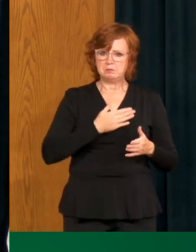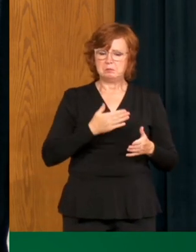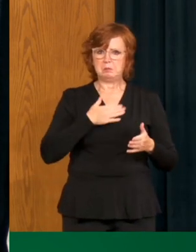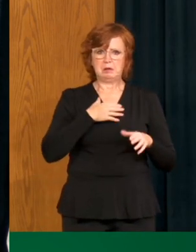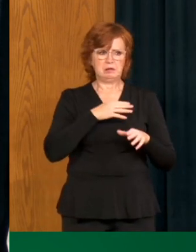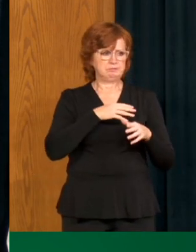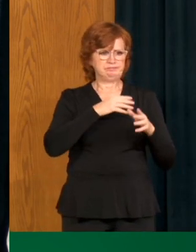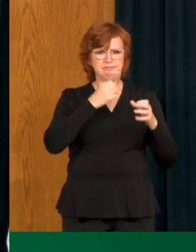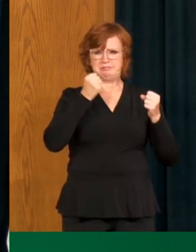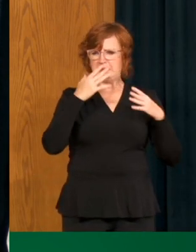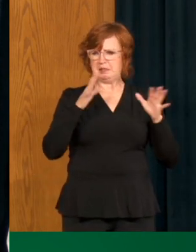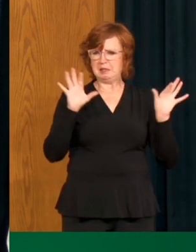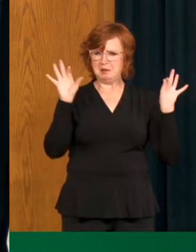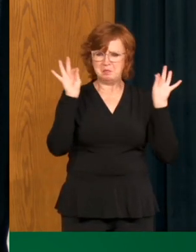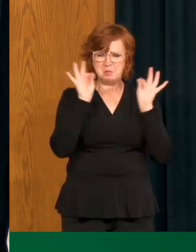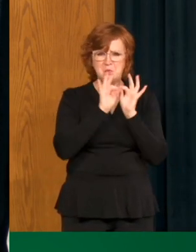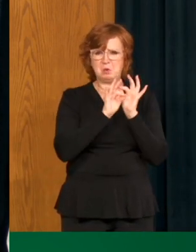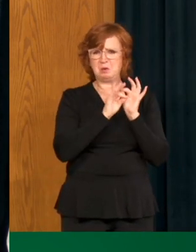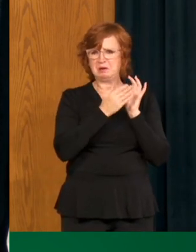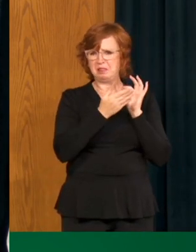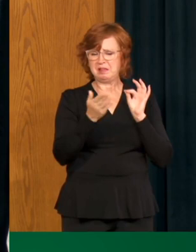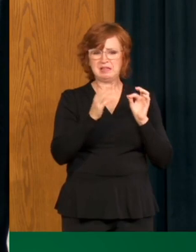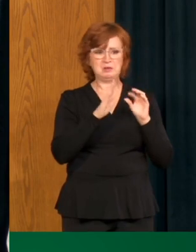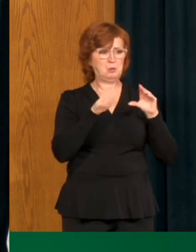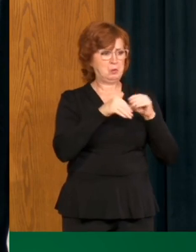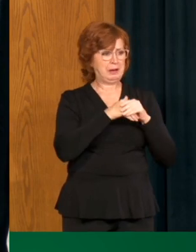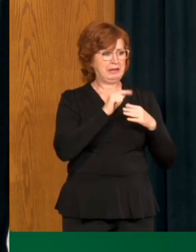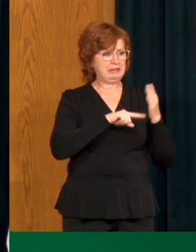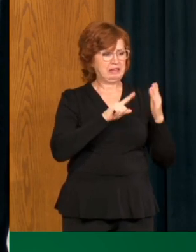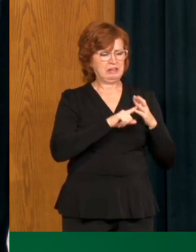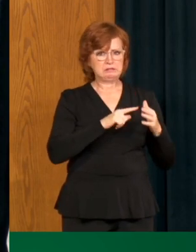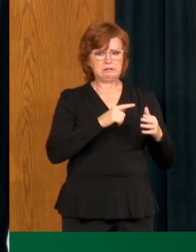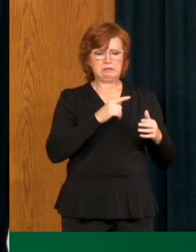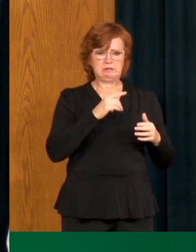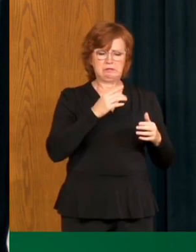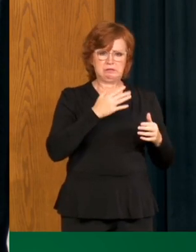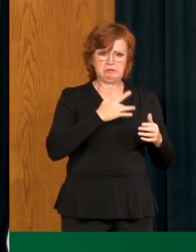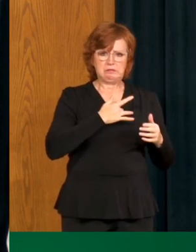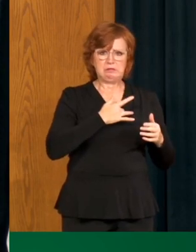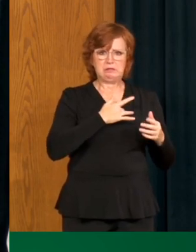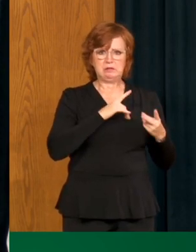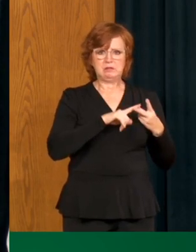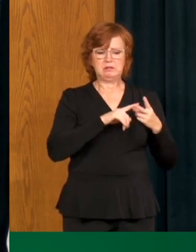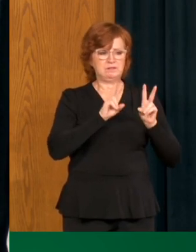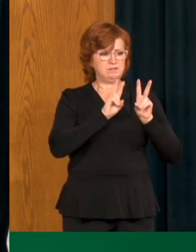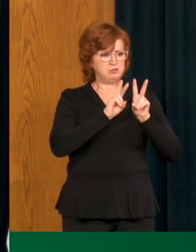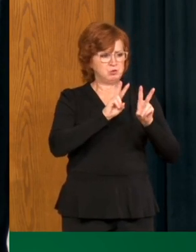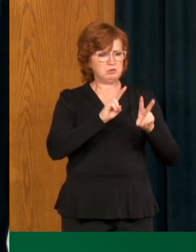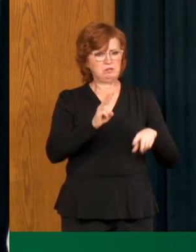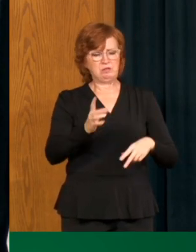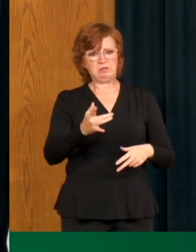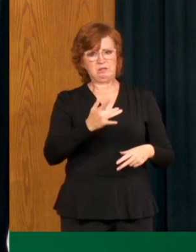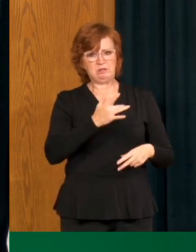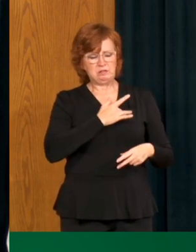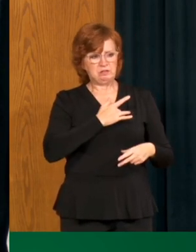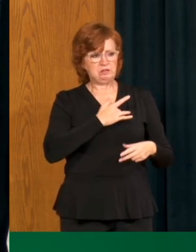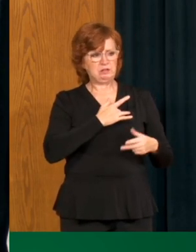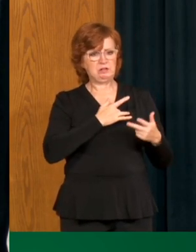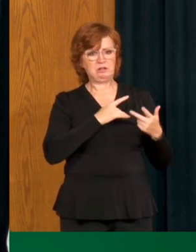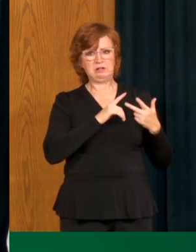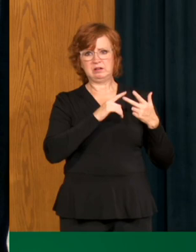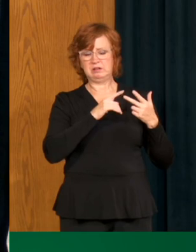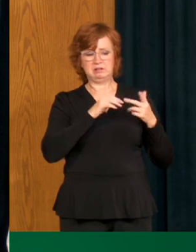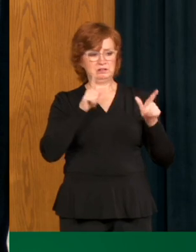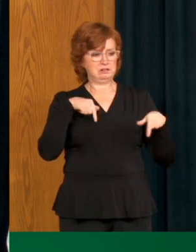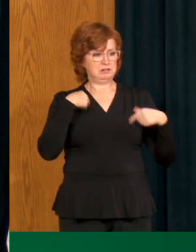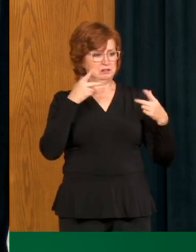foregoing wedding ceremonies, are foregoing memorial services, celebrations of life for people that have passed over the